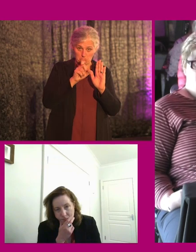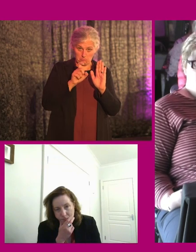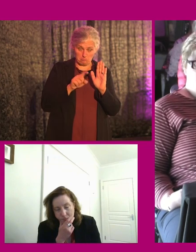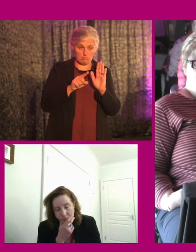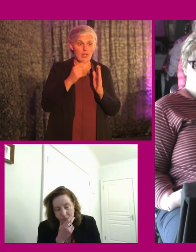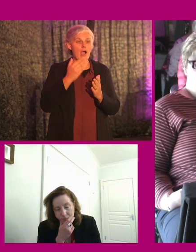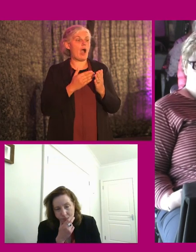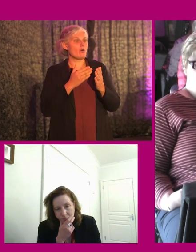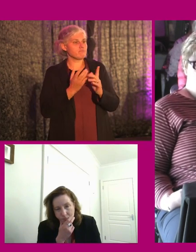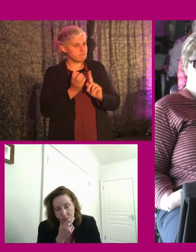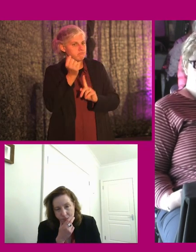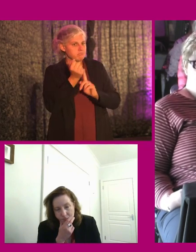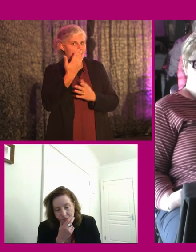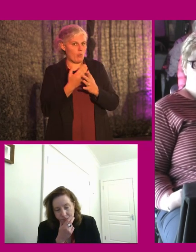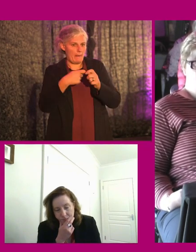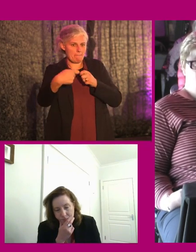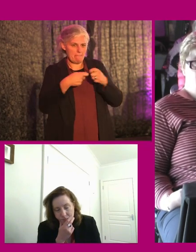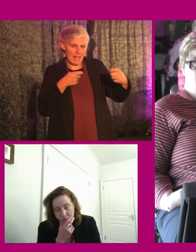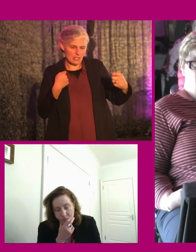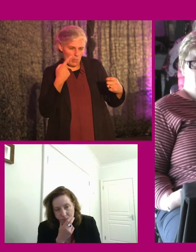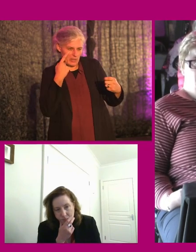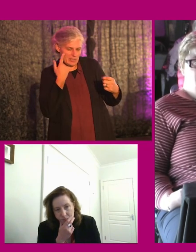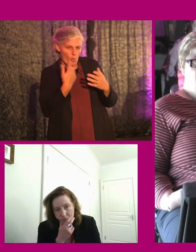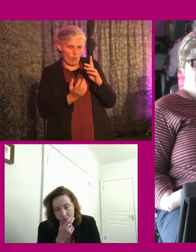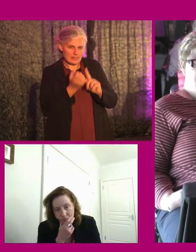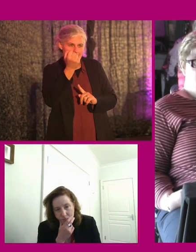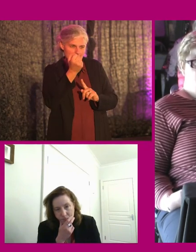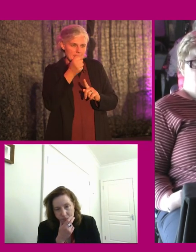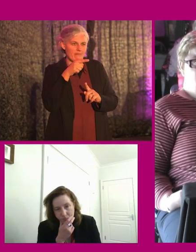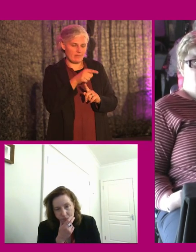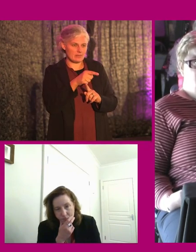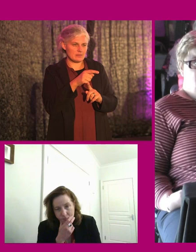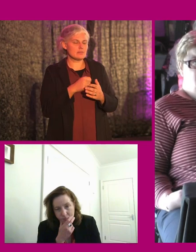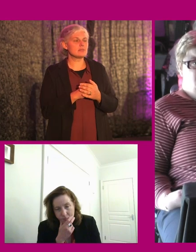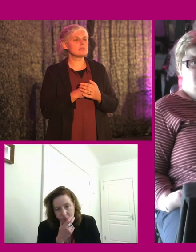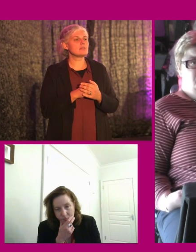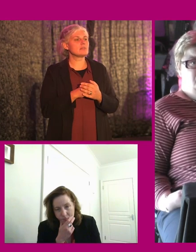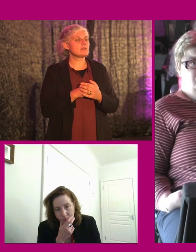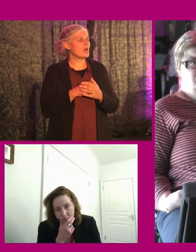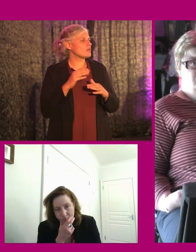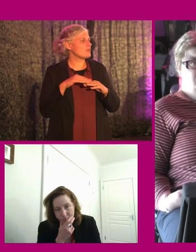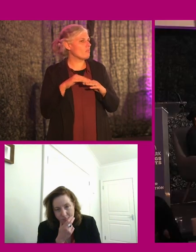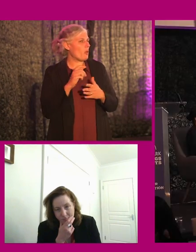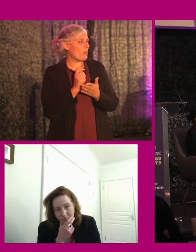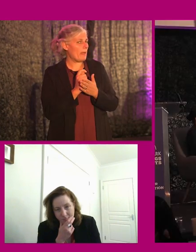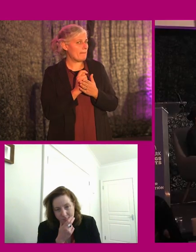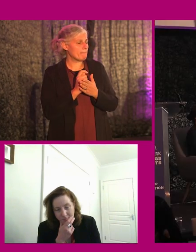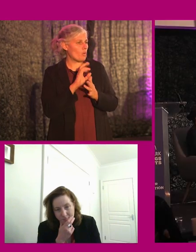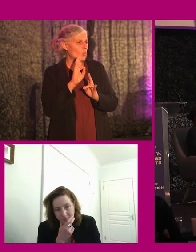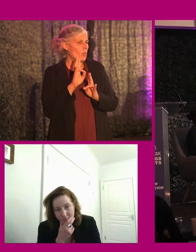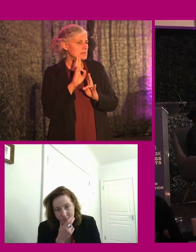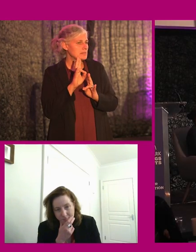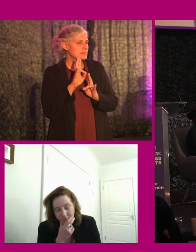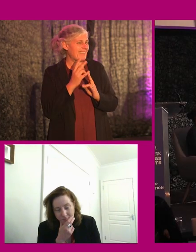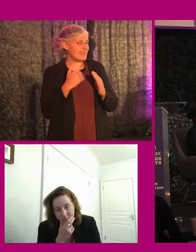of the Charter going to be measured? And what data are you capturing? I don't know if we have any more time for any, that's probably